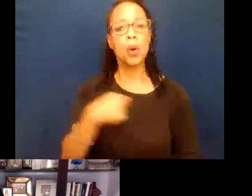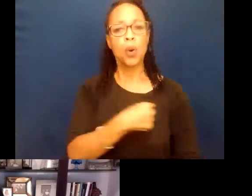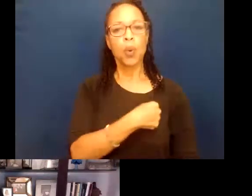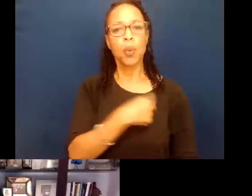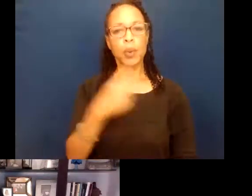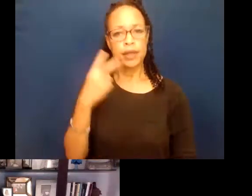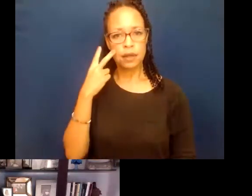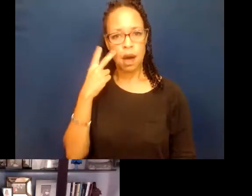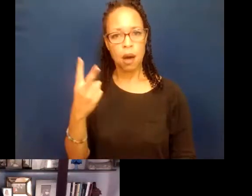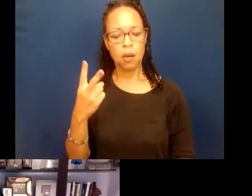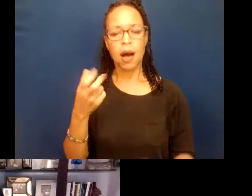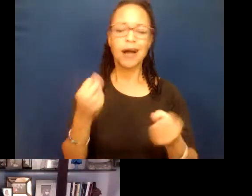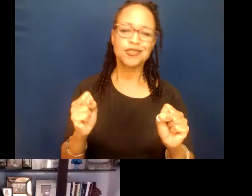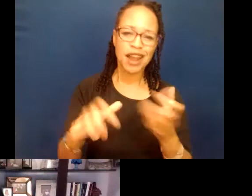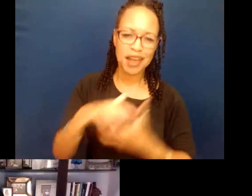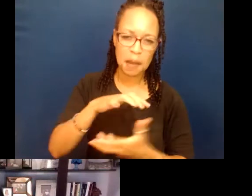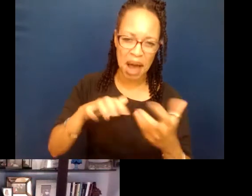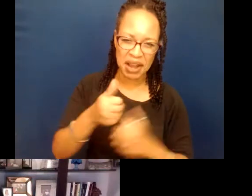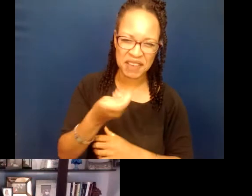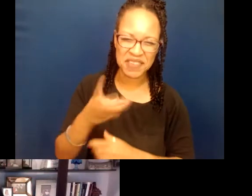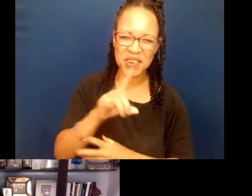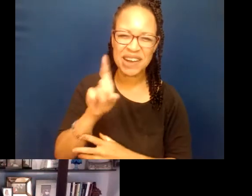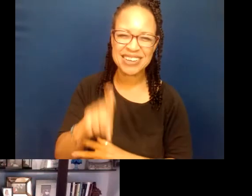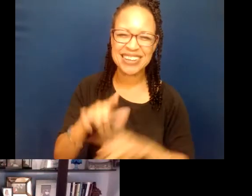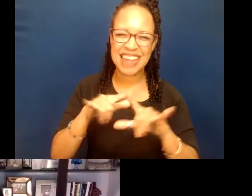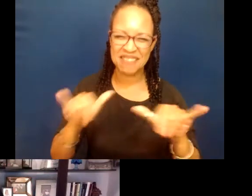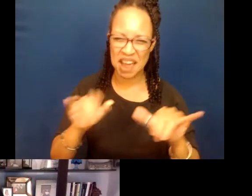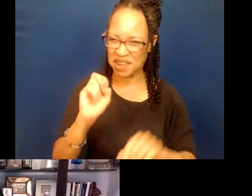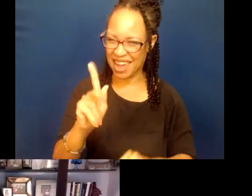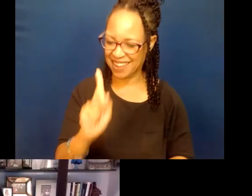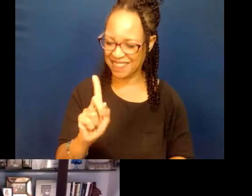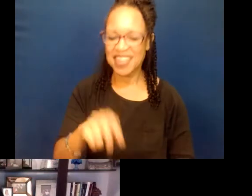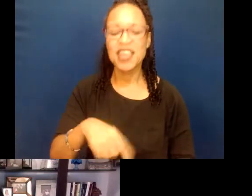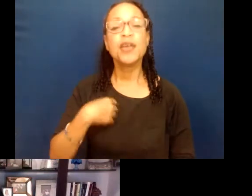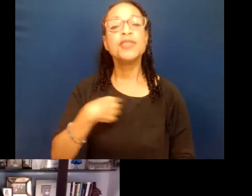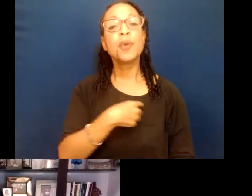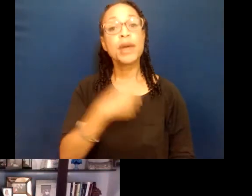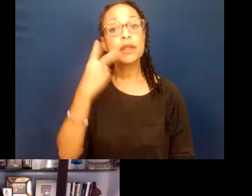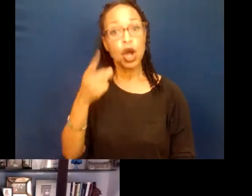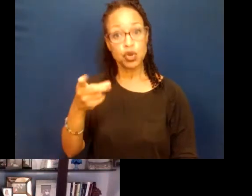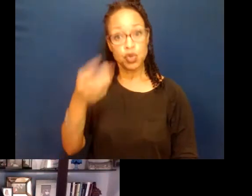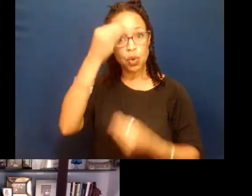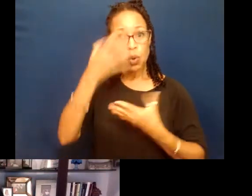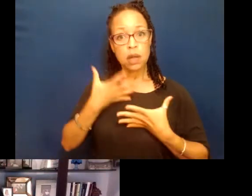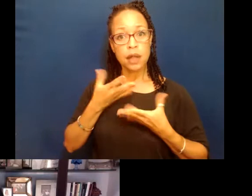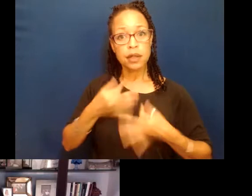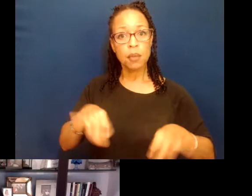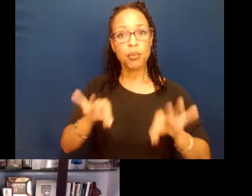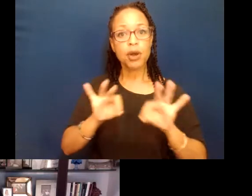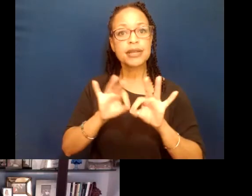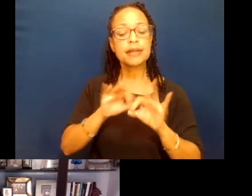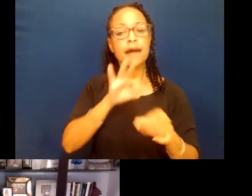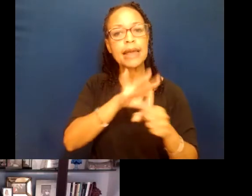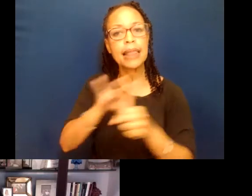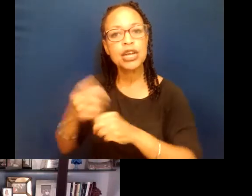and I'll try to combine a couple of questions at the same time. How about that? So we saw, and you told us the importance of Election